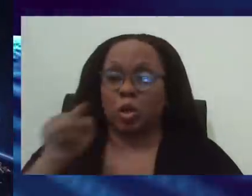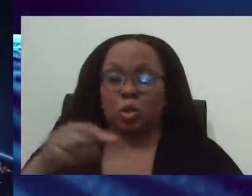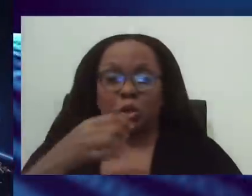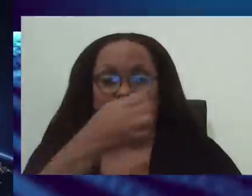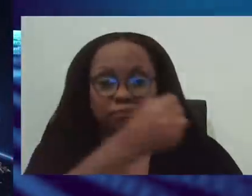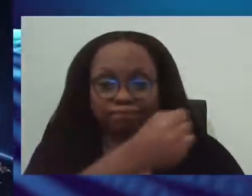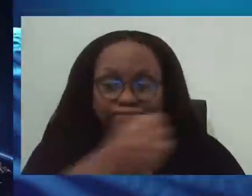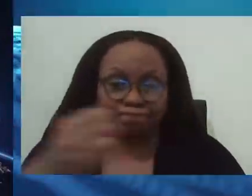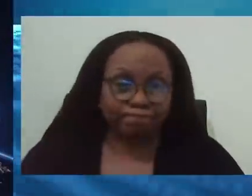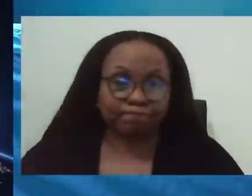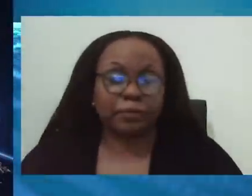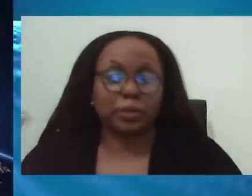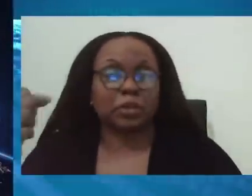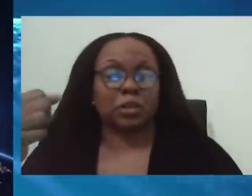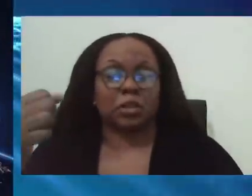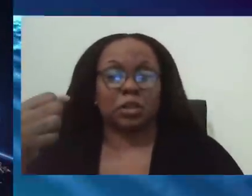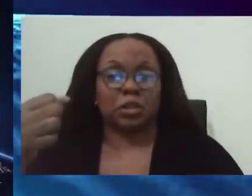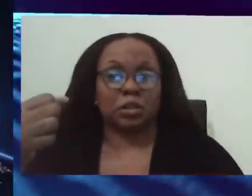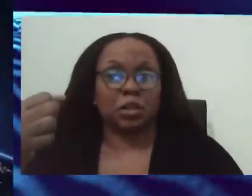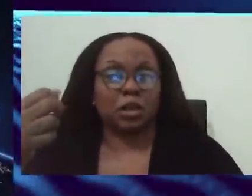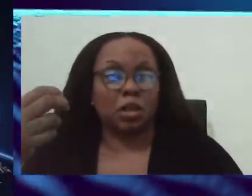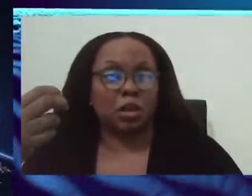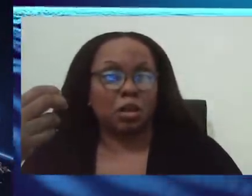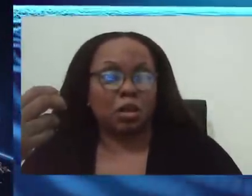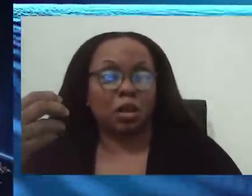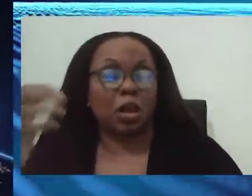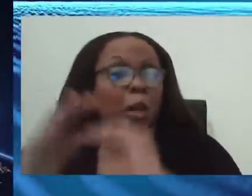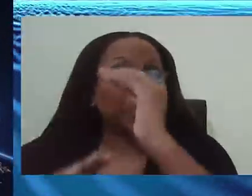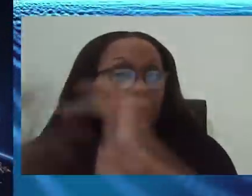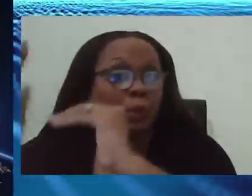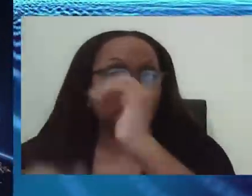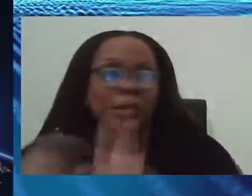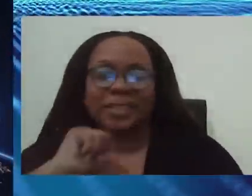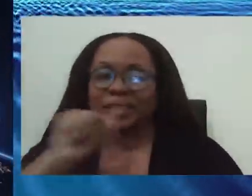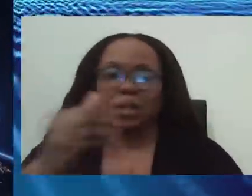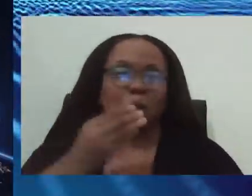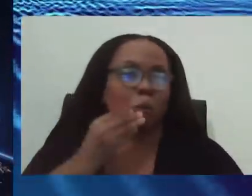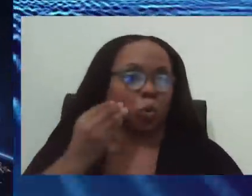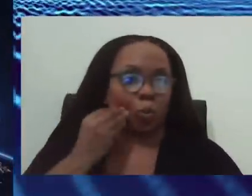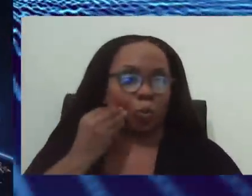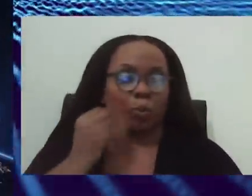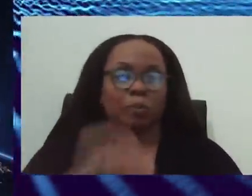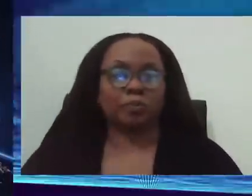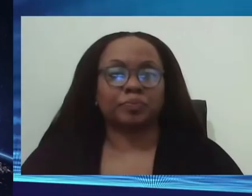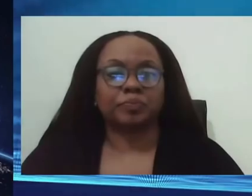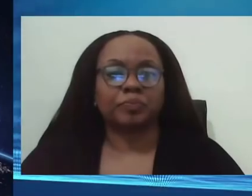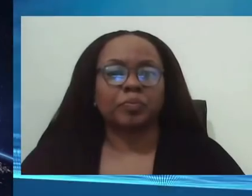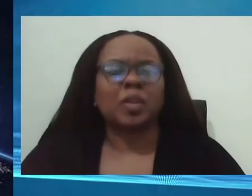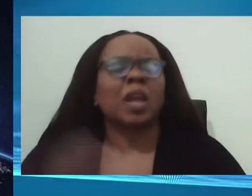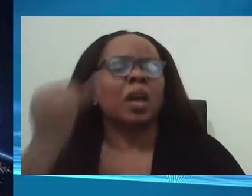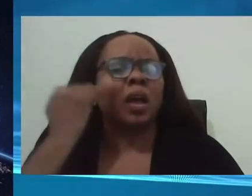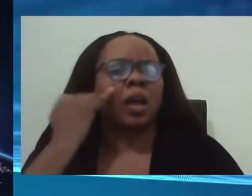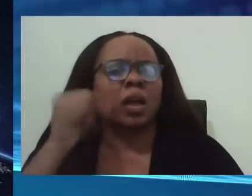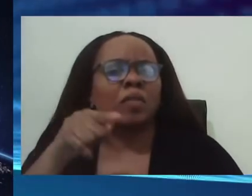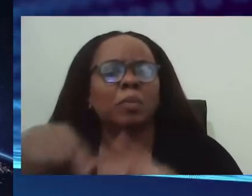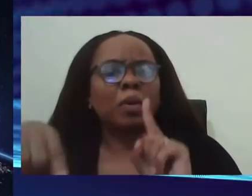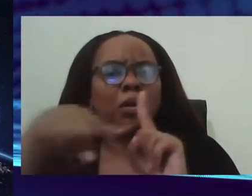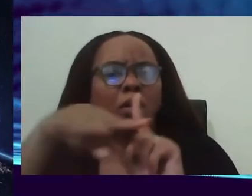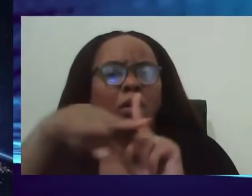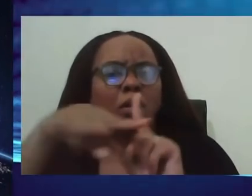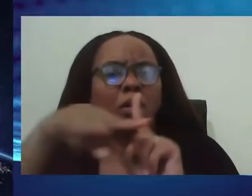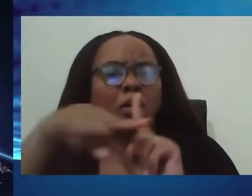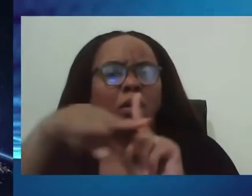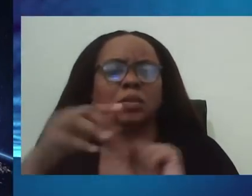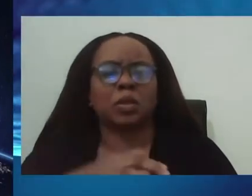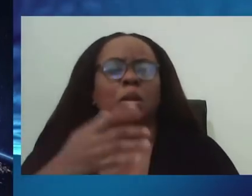physically seen. So you've tested positive and we've, we now make our first contact. This first contact is made by